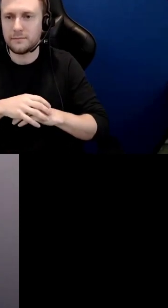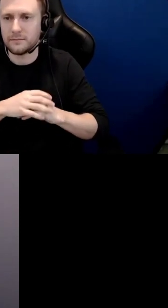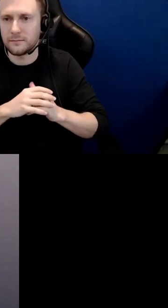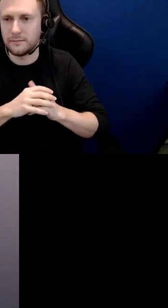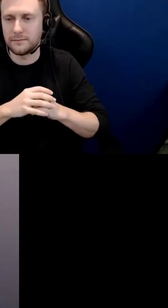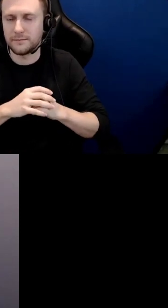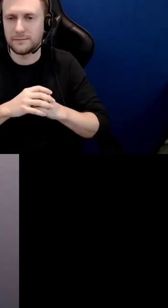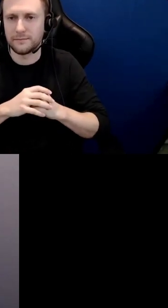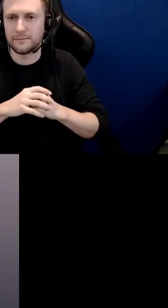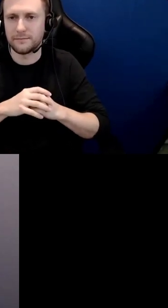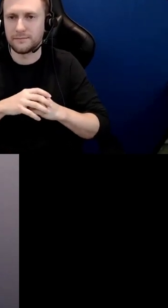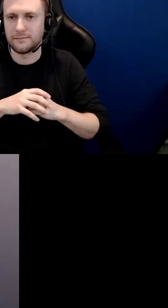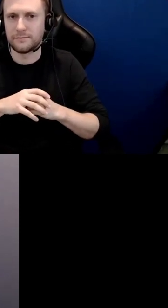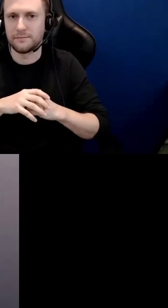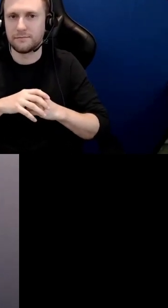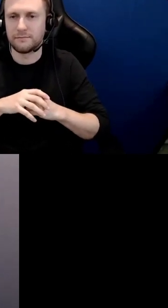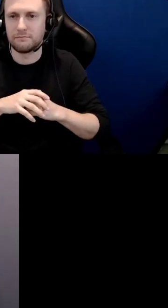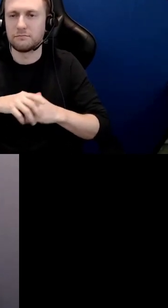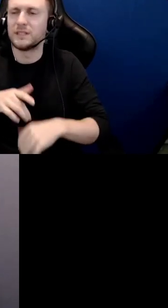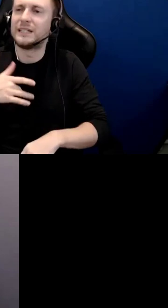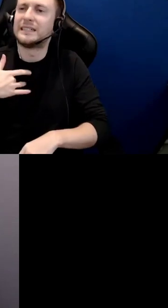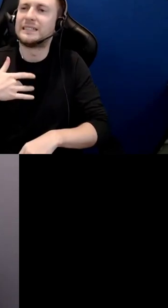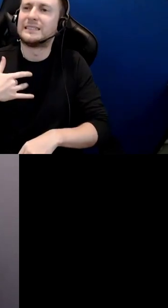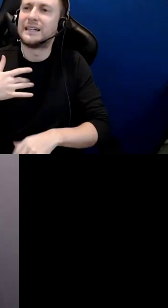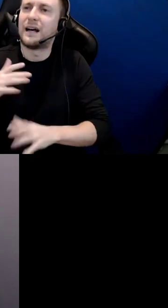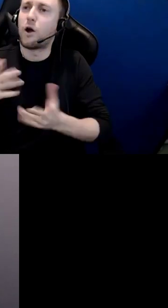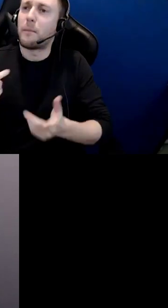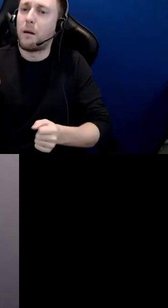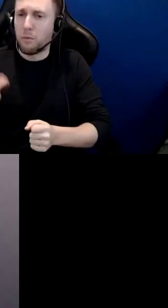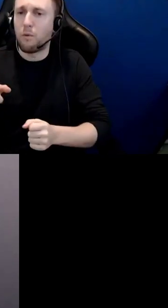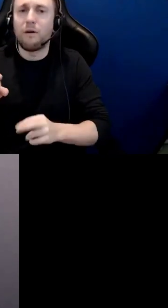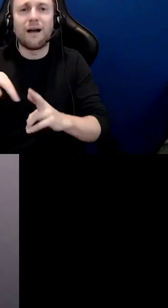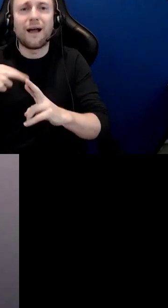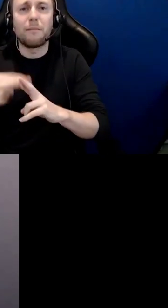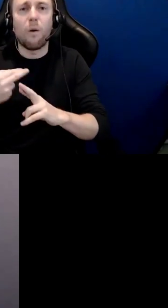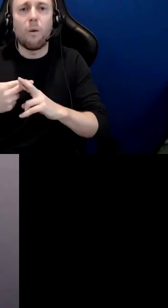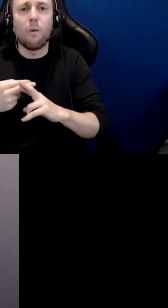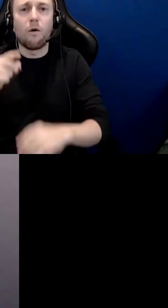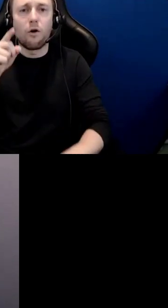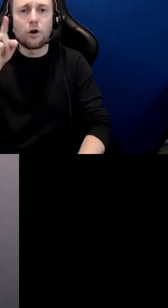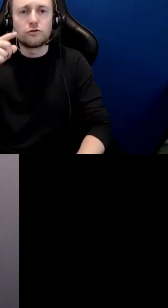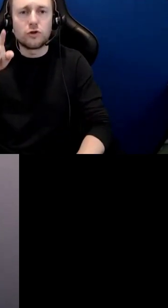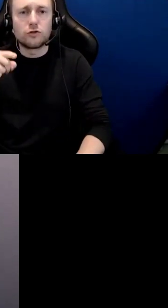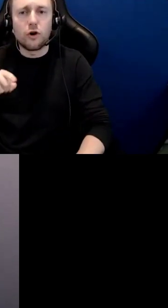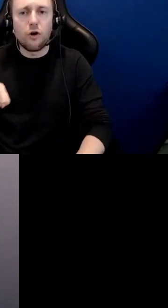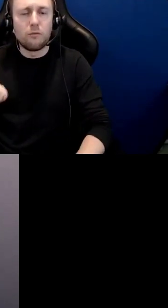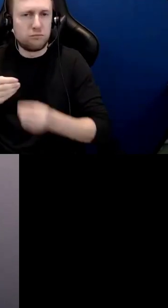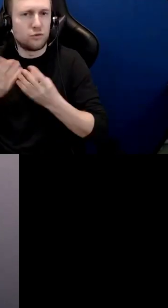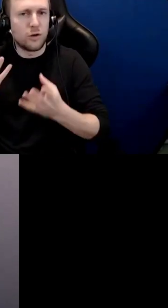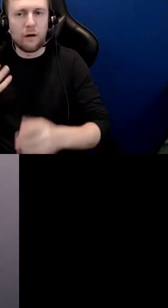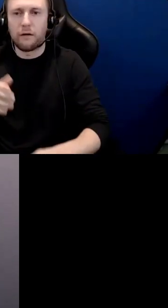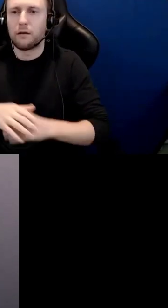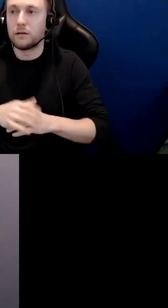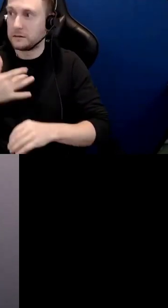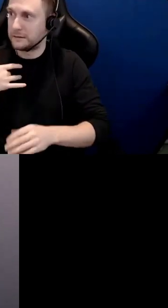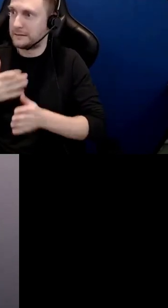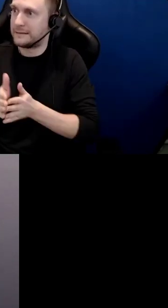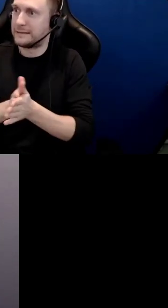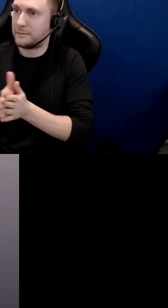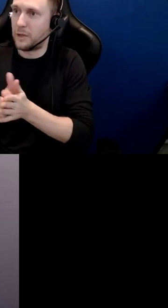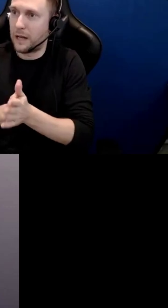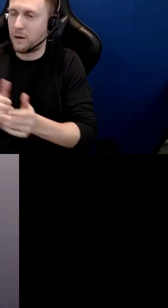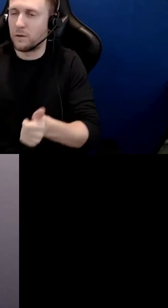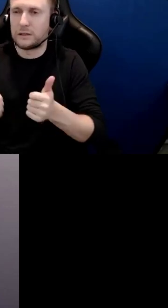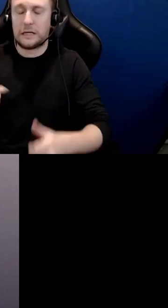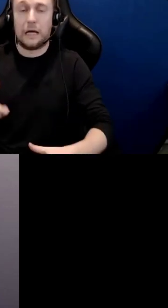overwhelmed seen or affirmed unsettled in a good way sad